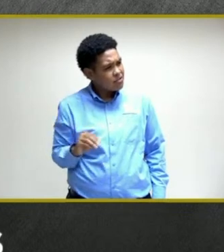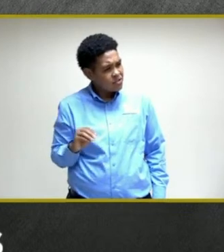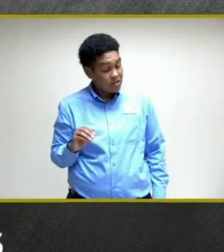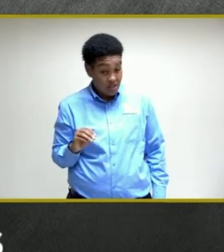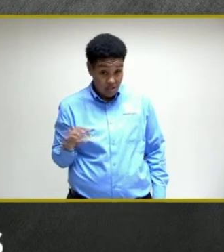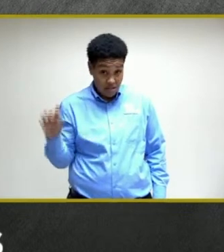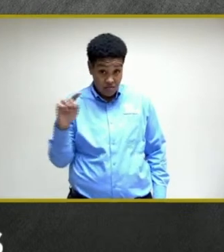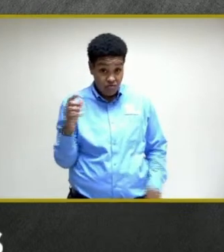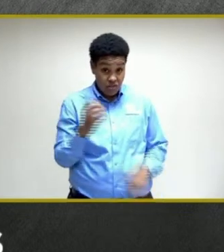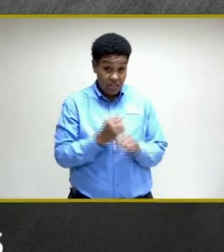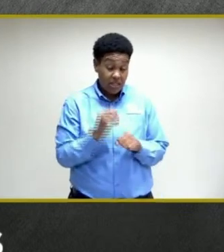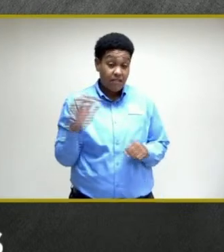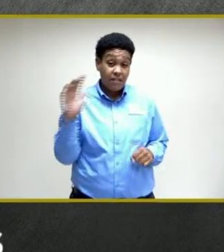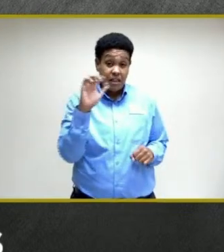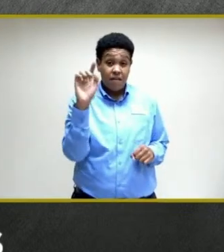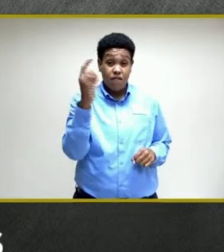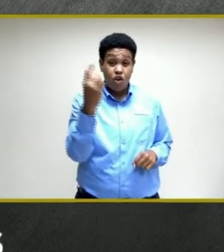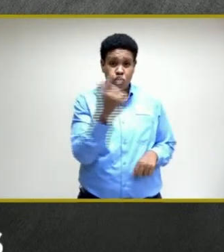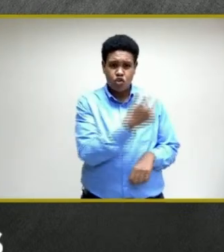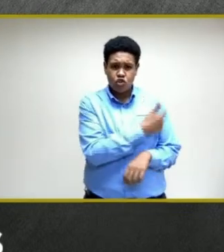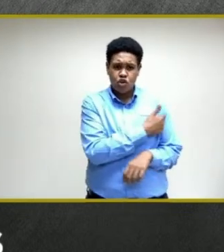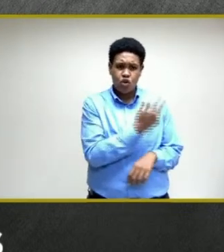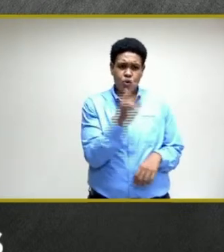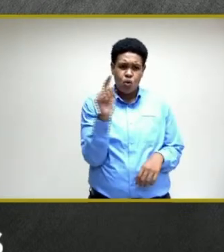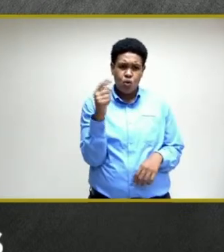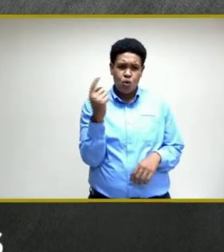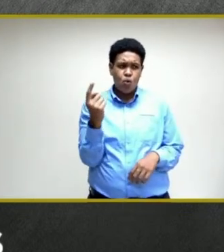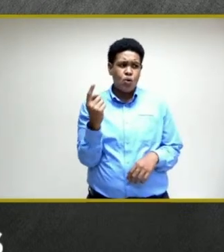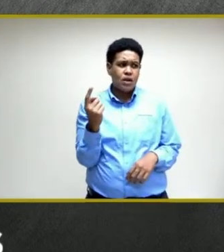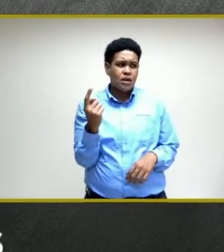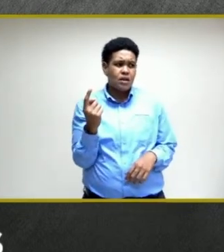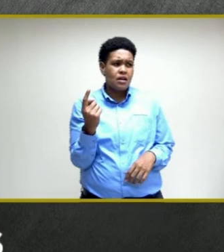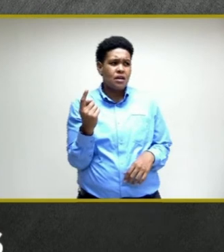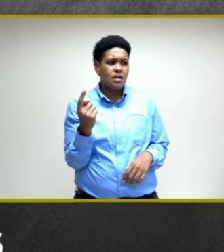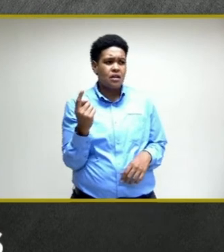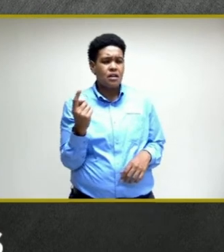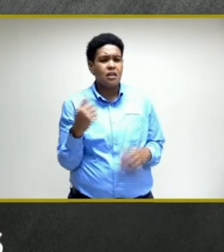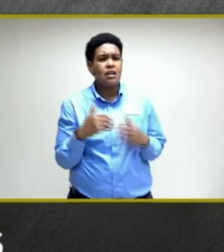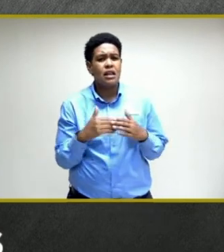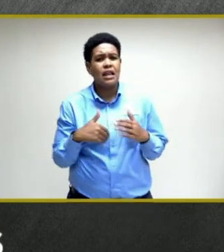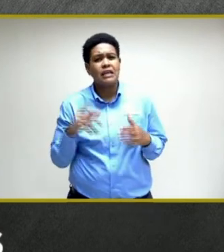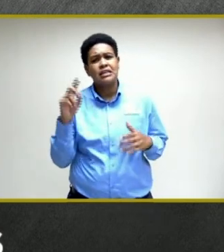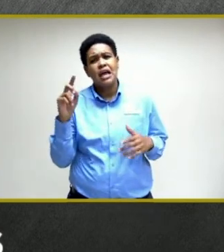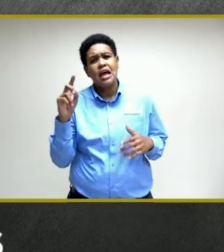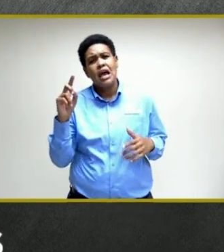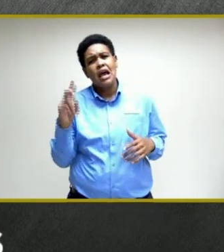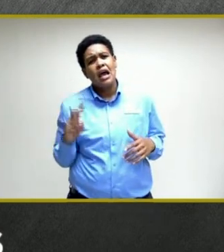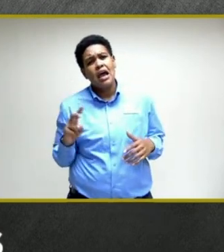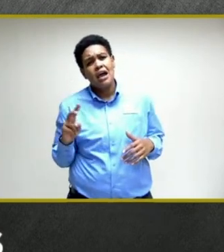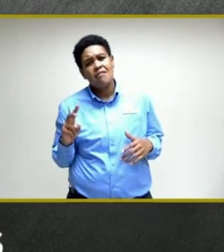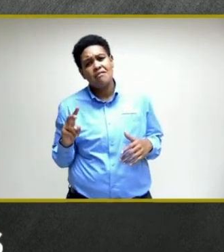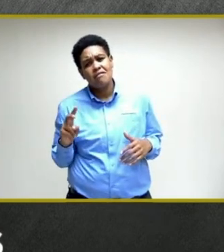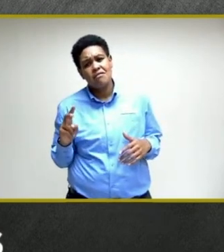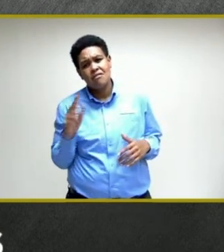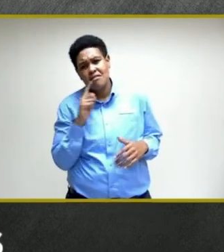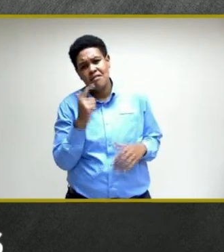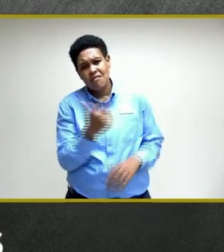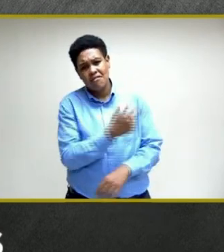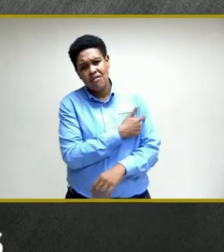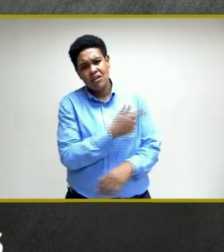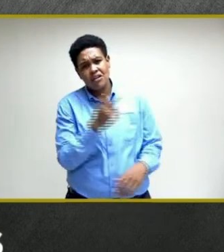received the first dose only, and less than half are fully